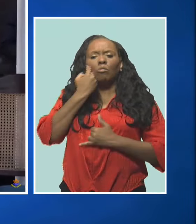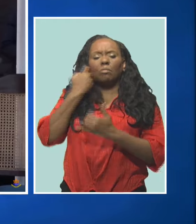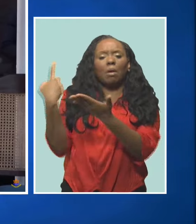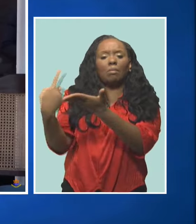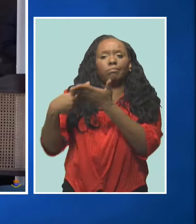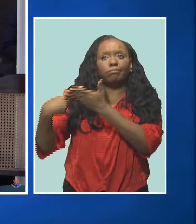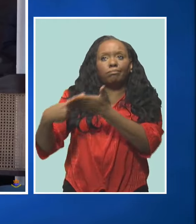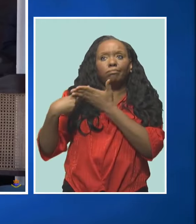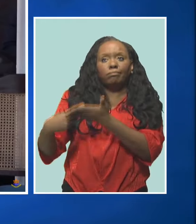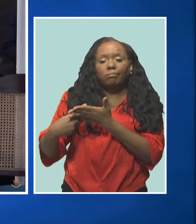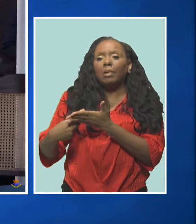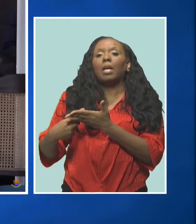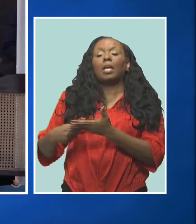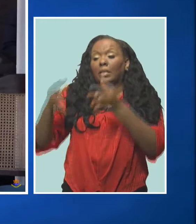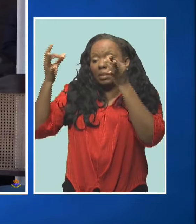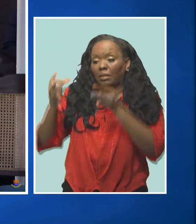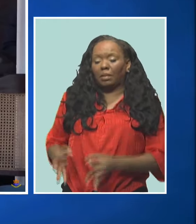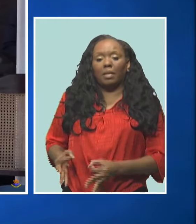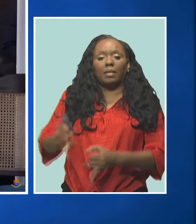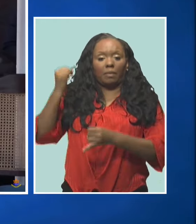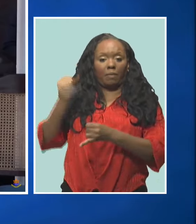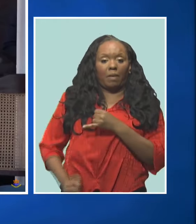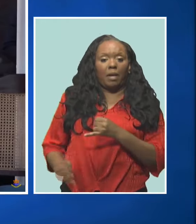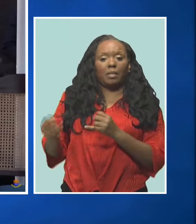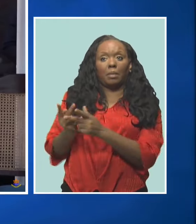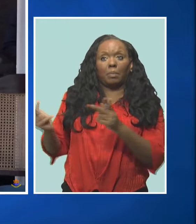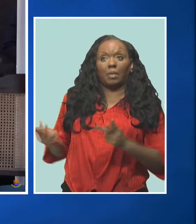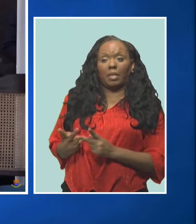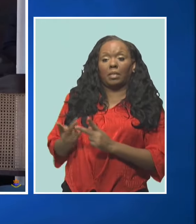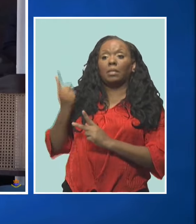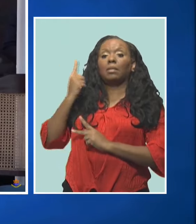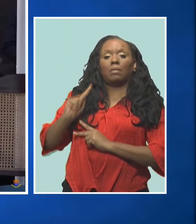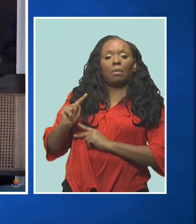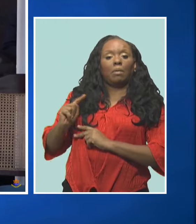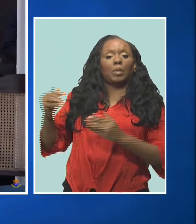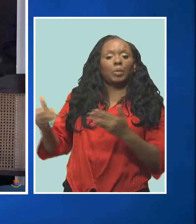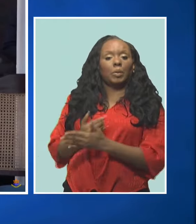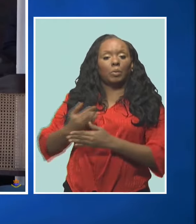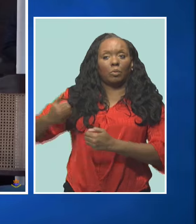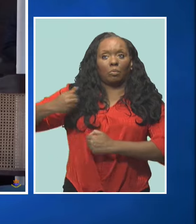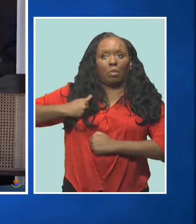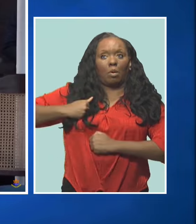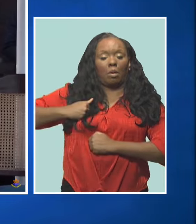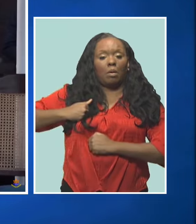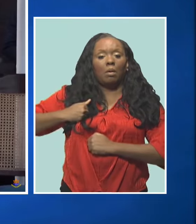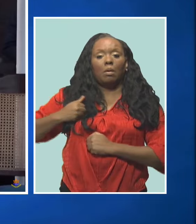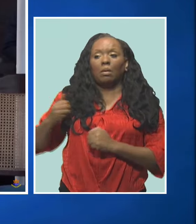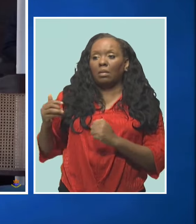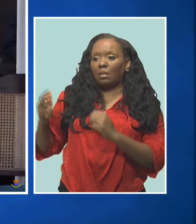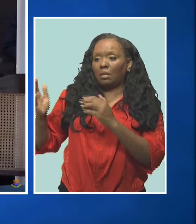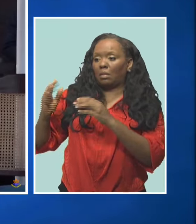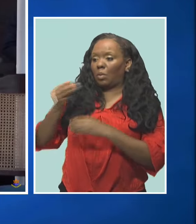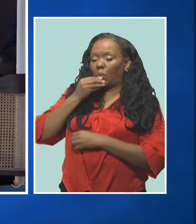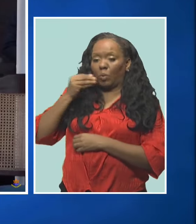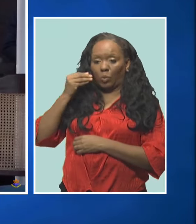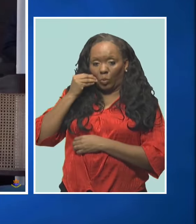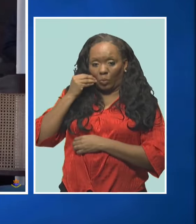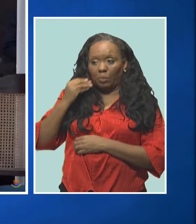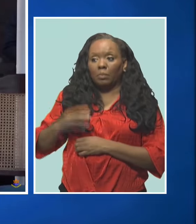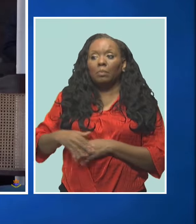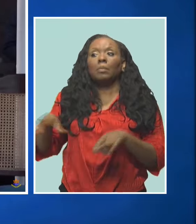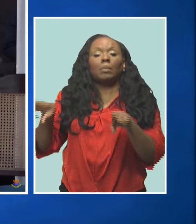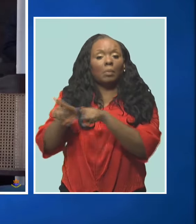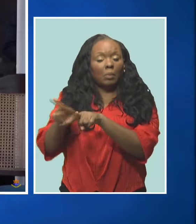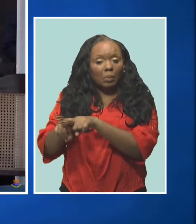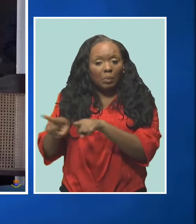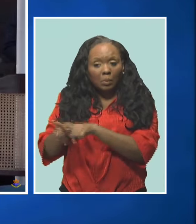the location in St. George and equally the scope